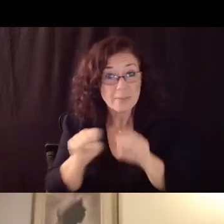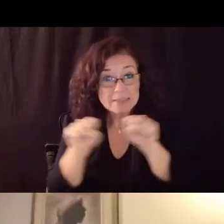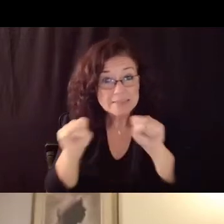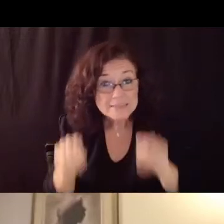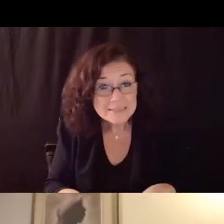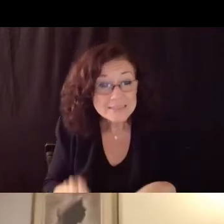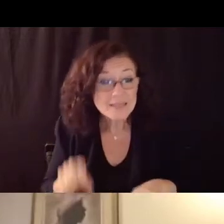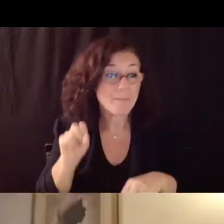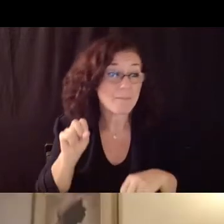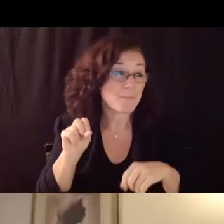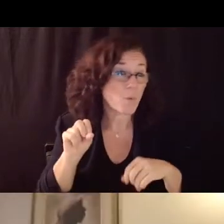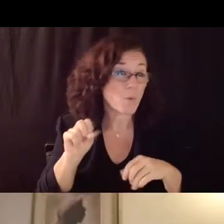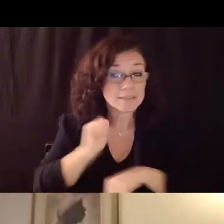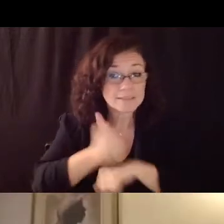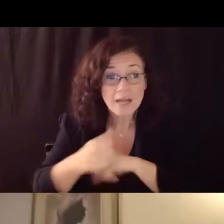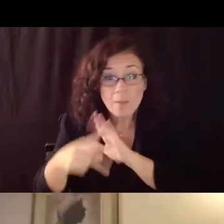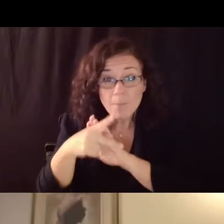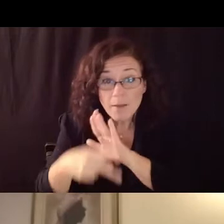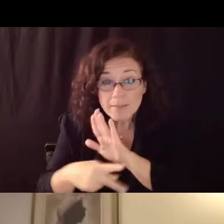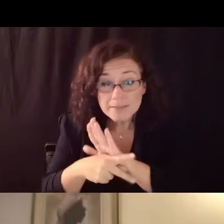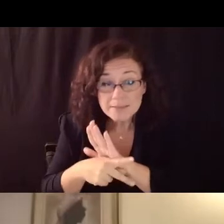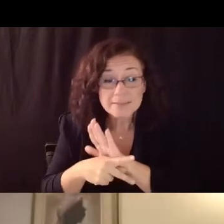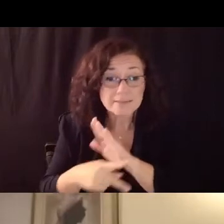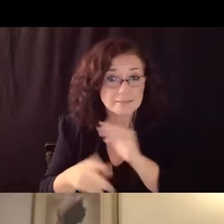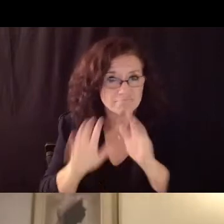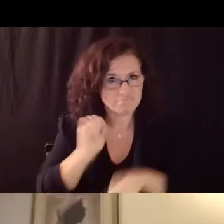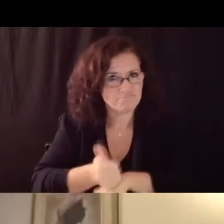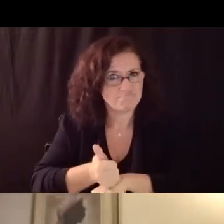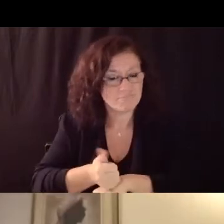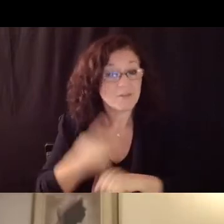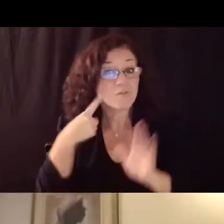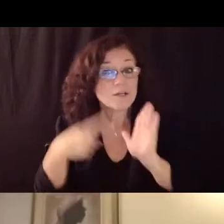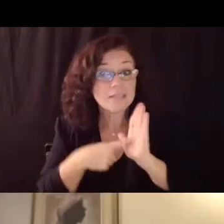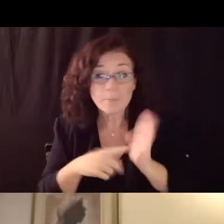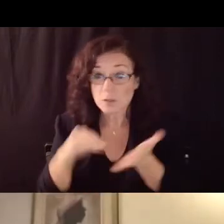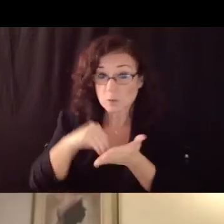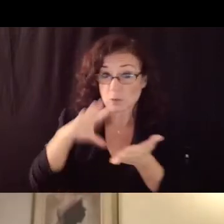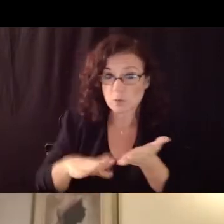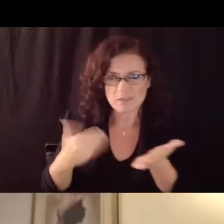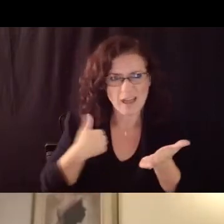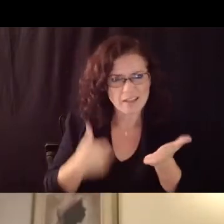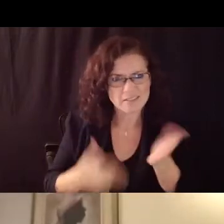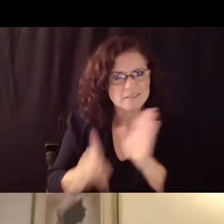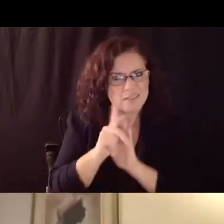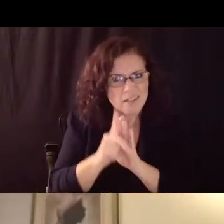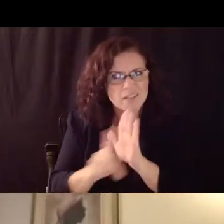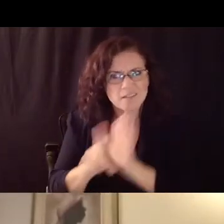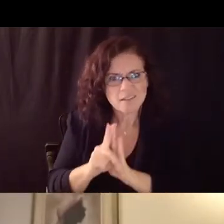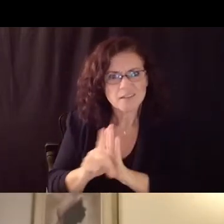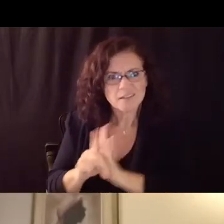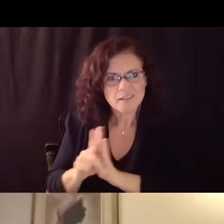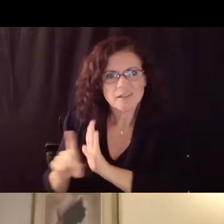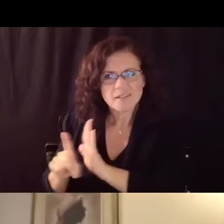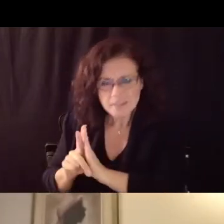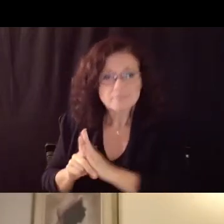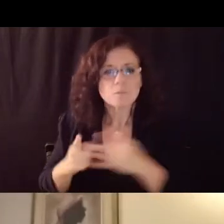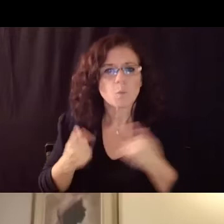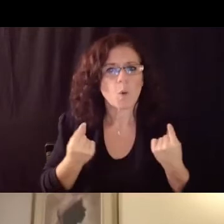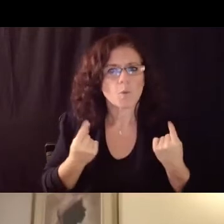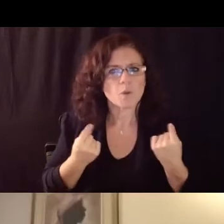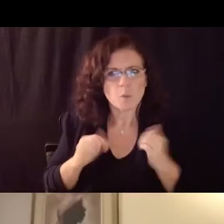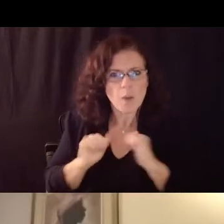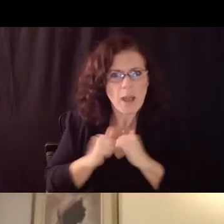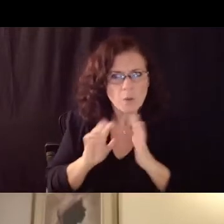place so if a student is receiving lots of ds and fs when do we hold our student study team meetings that are part of our